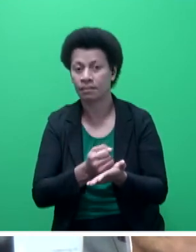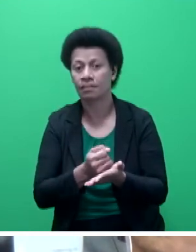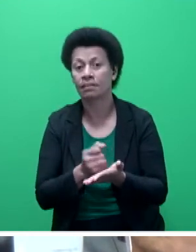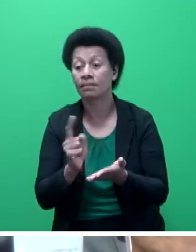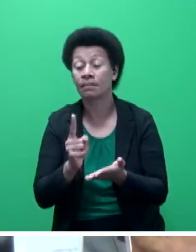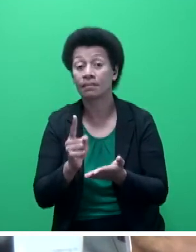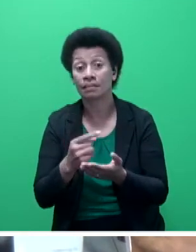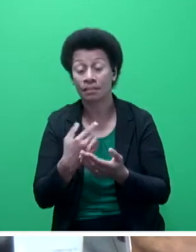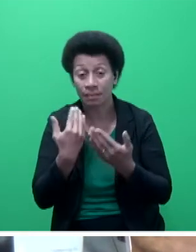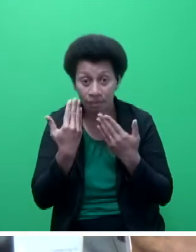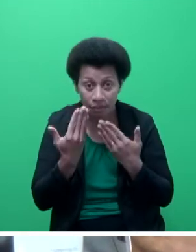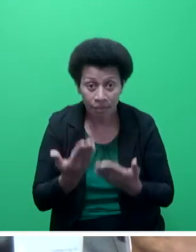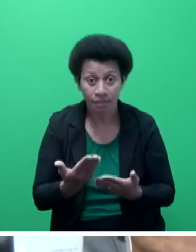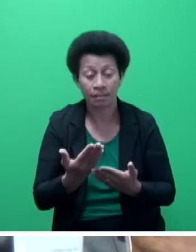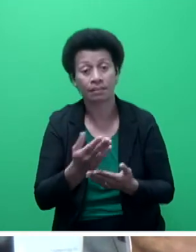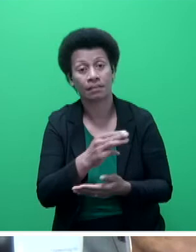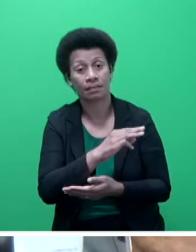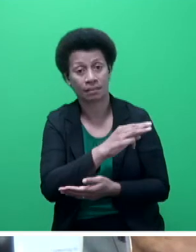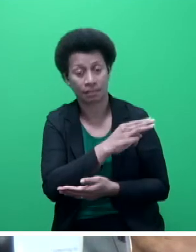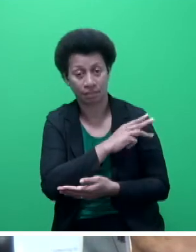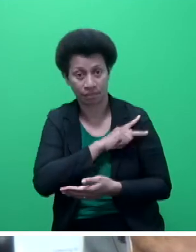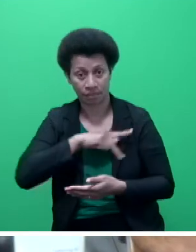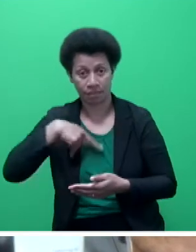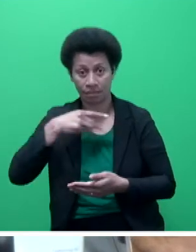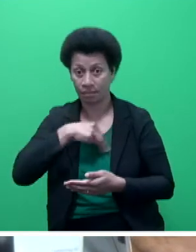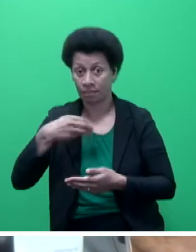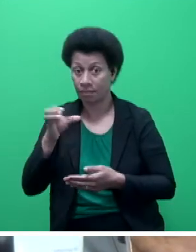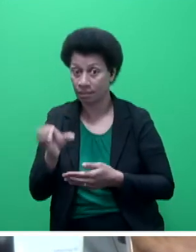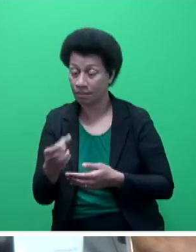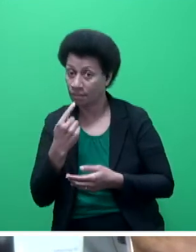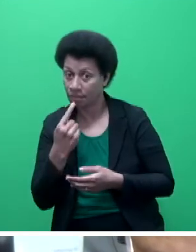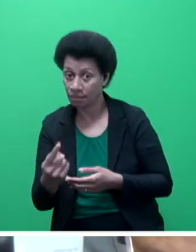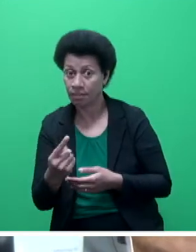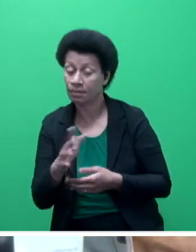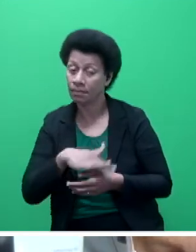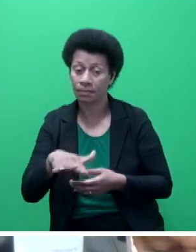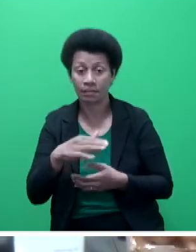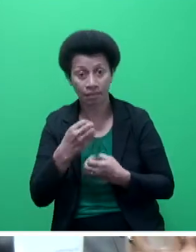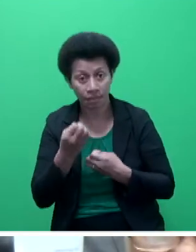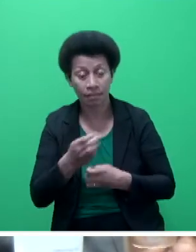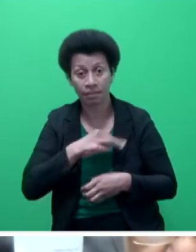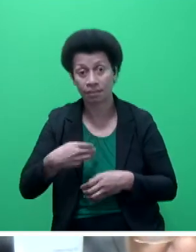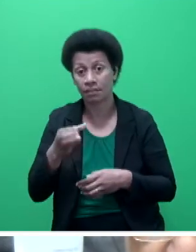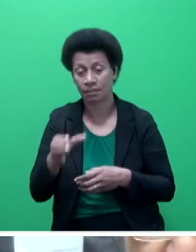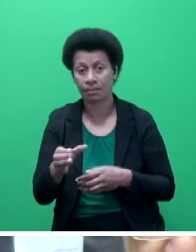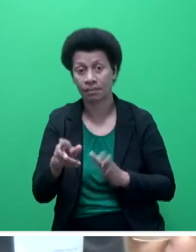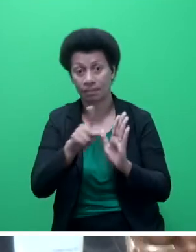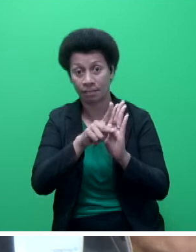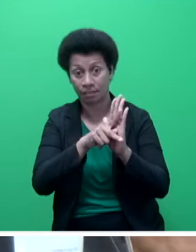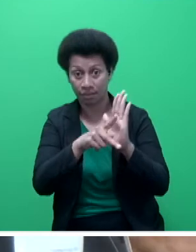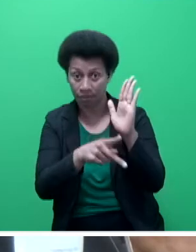the Honorable Prime Minister has been saying, what all the Ministers have been saying, the policies of the Fiji First Government are actually working.